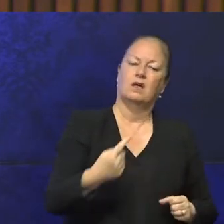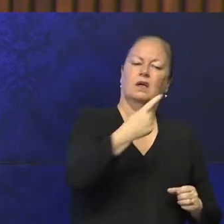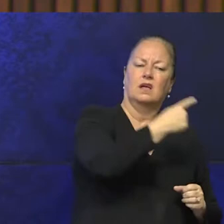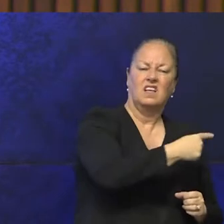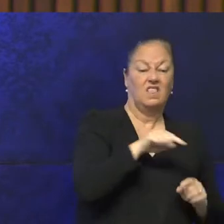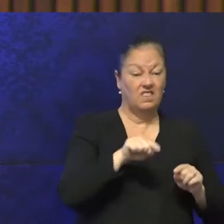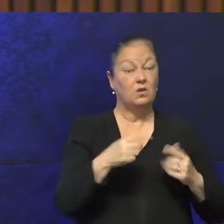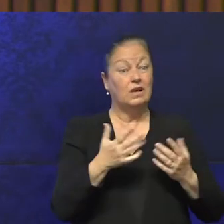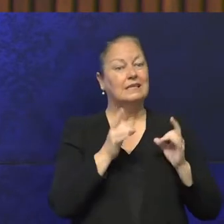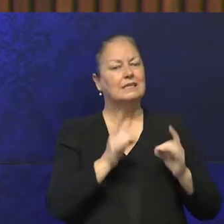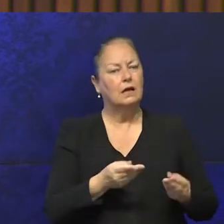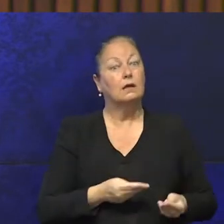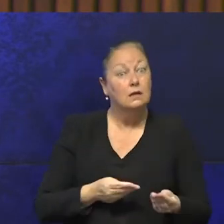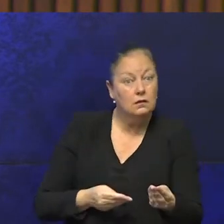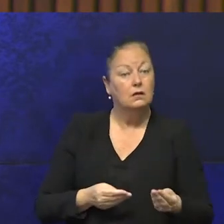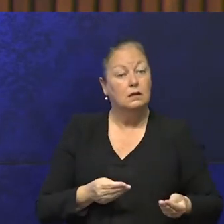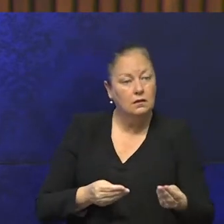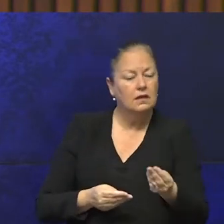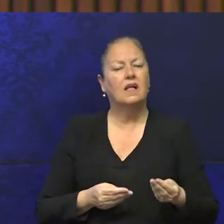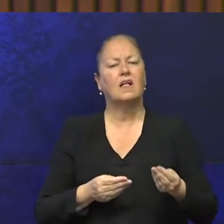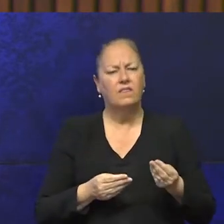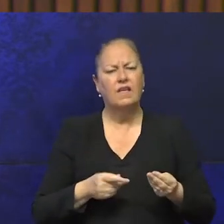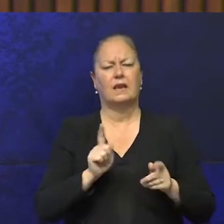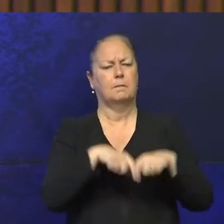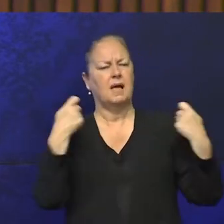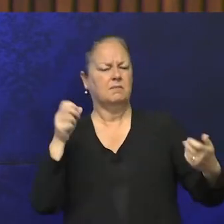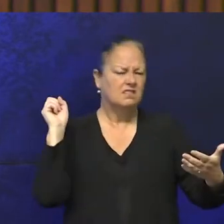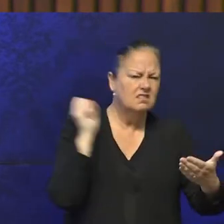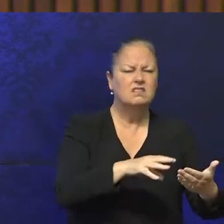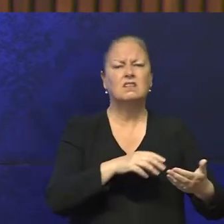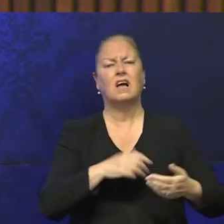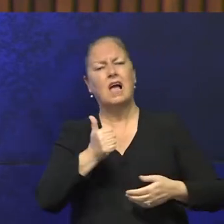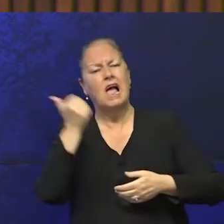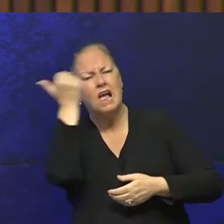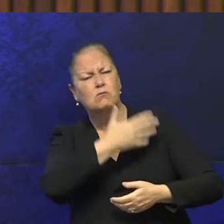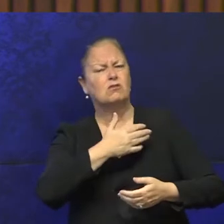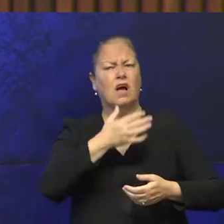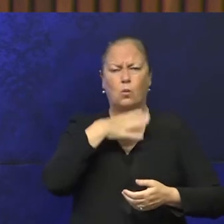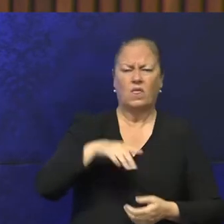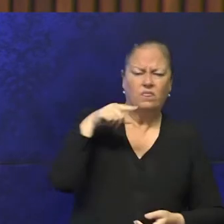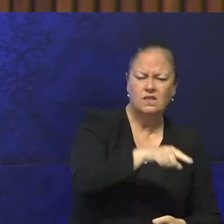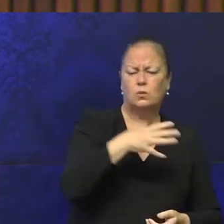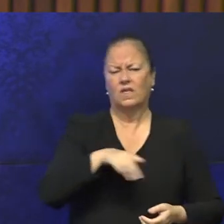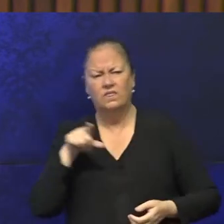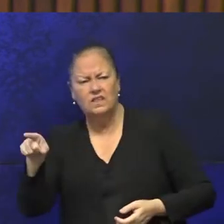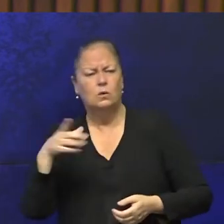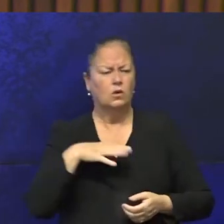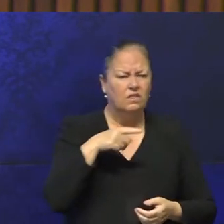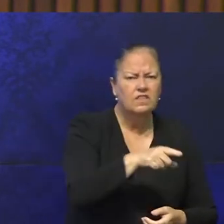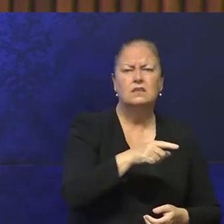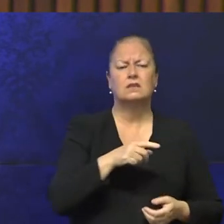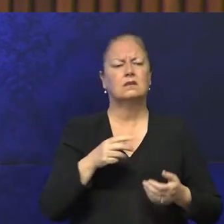of started and got newspaper happening going, Aboriginals are asking for this, for that, excuse me,